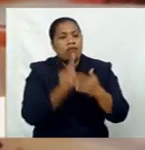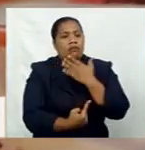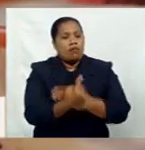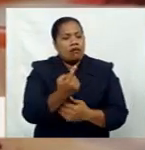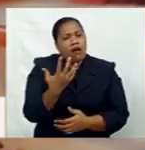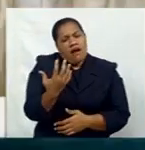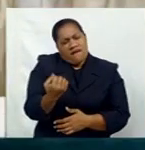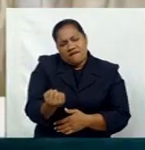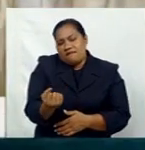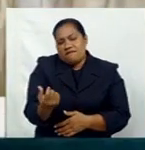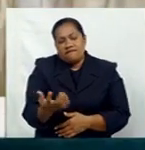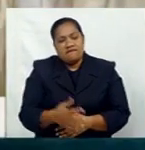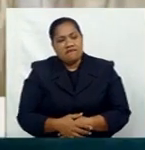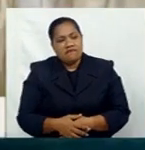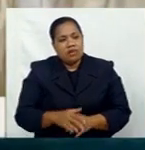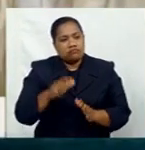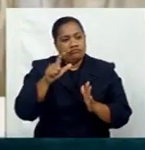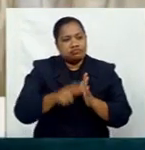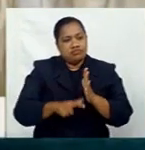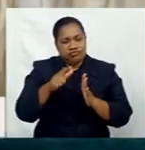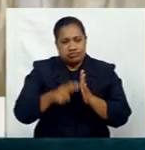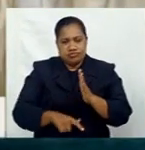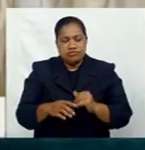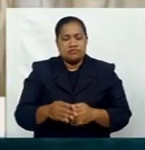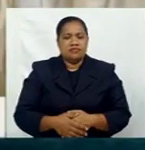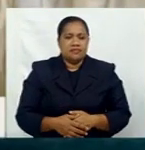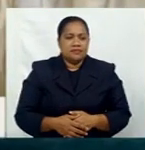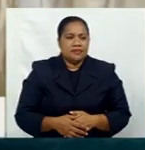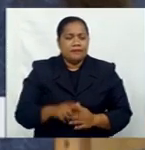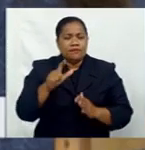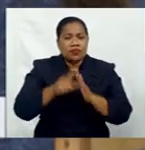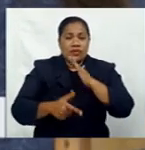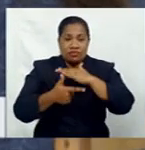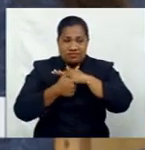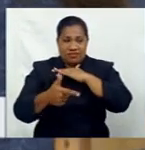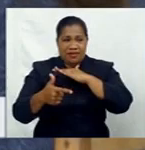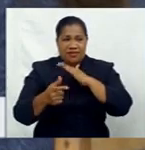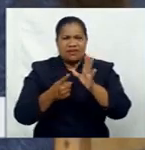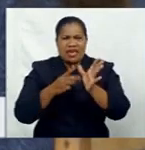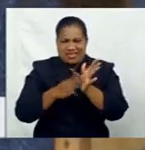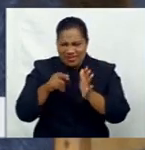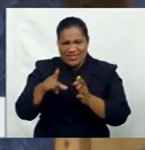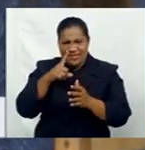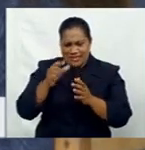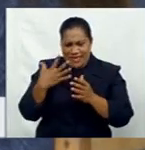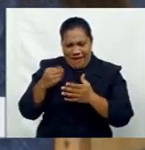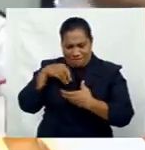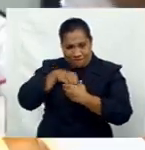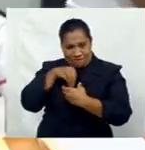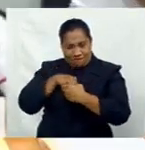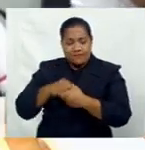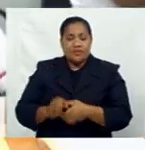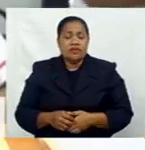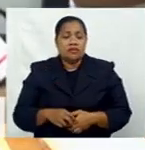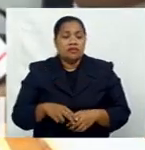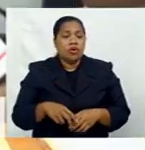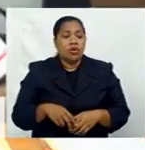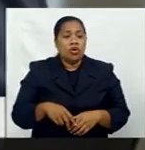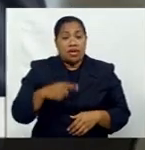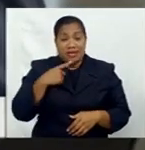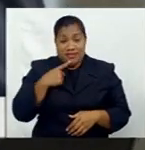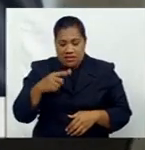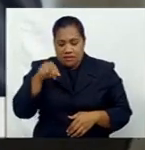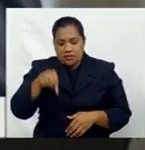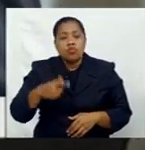very low levels of antibodies that they form. Fiji Medical Association says this is why Fijians should